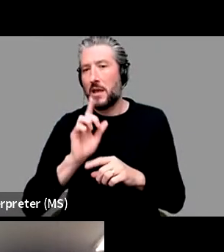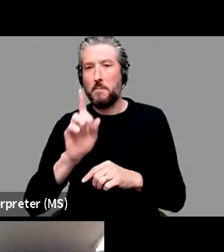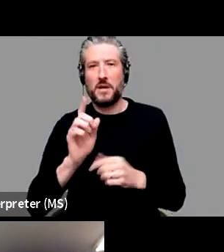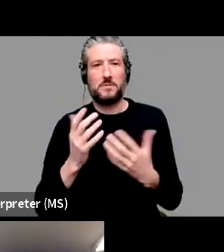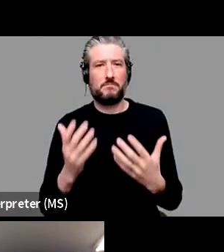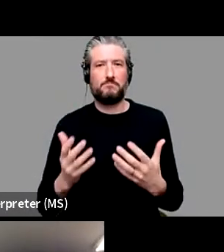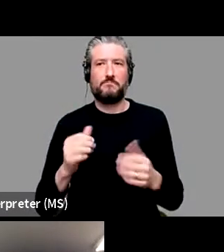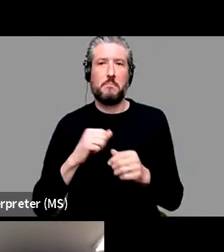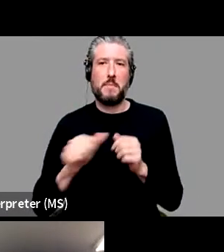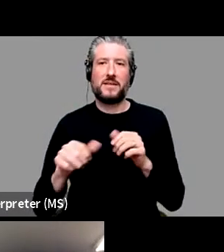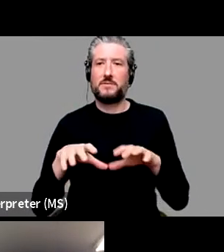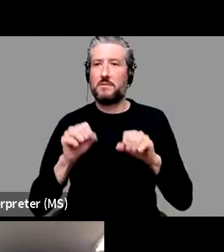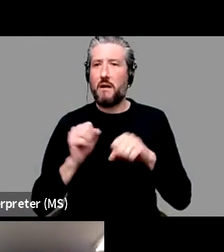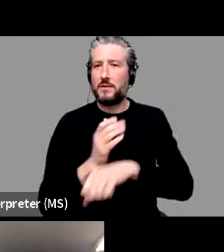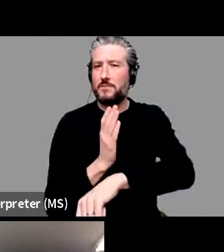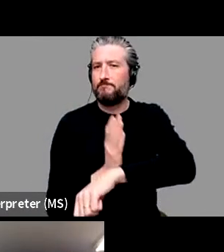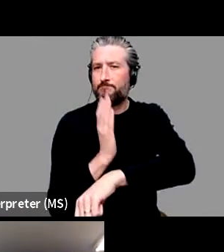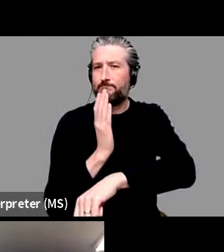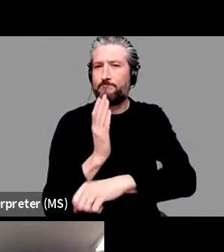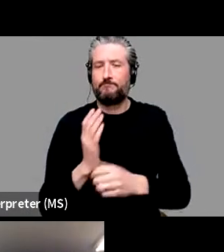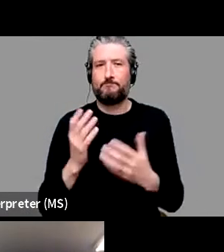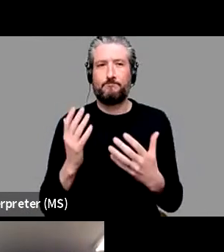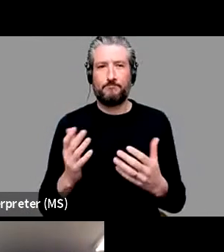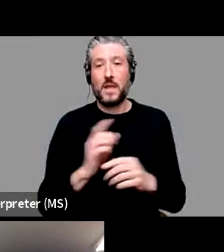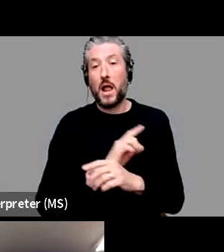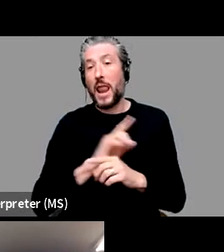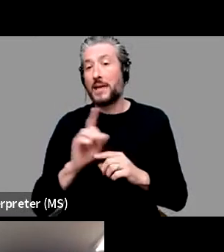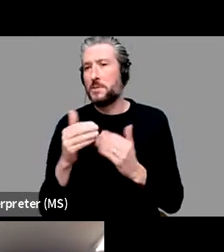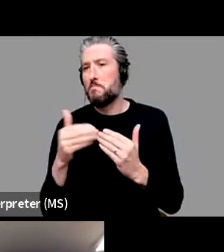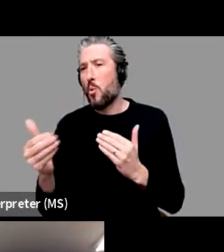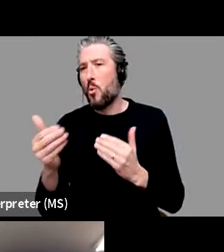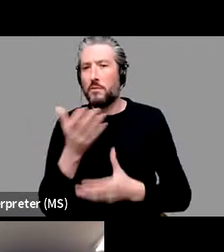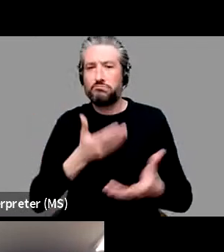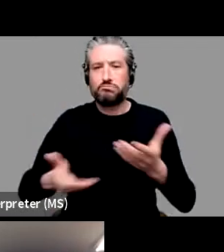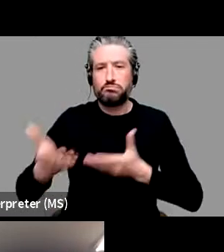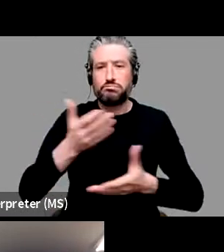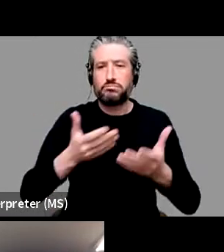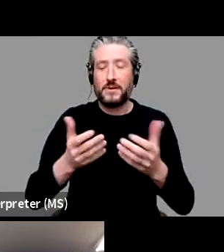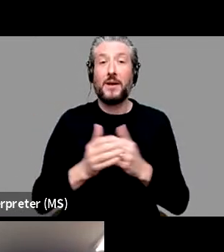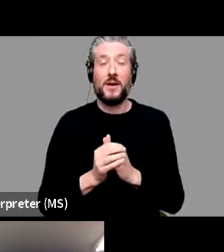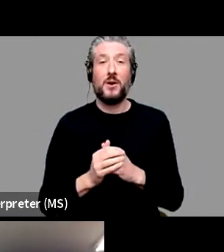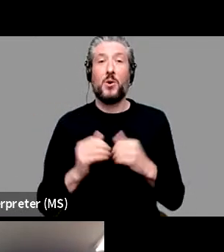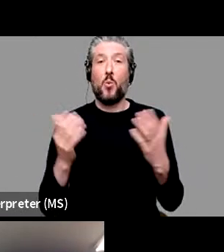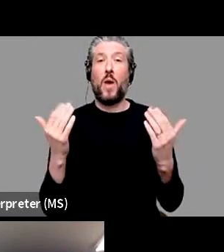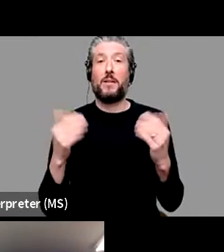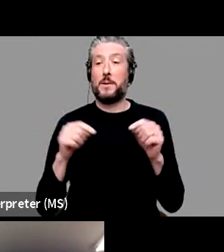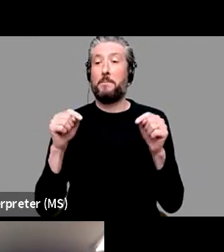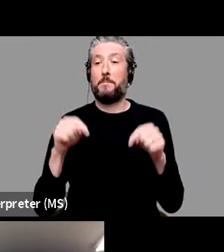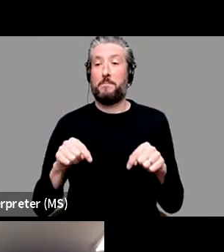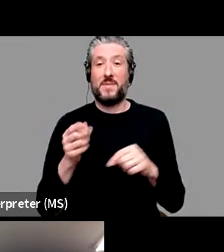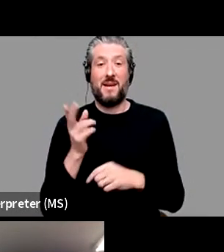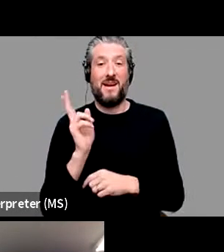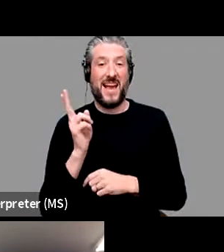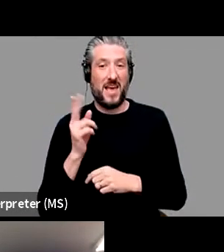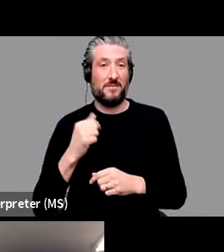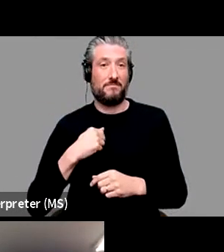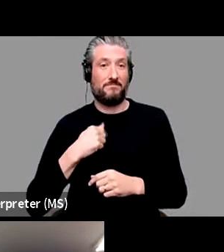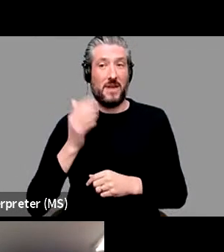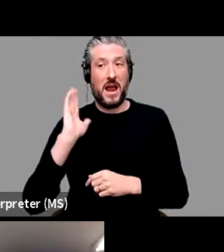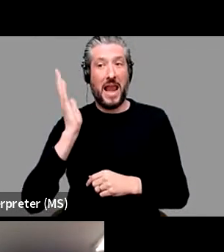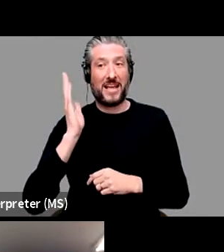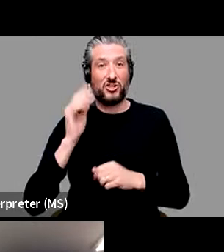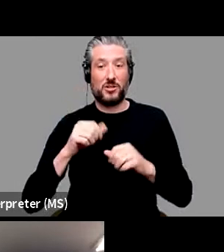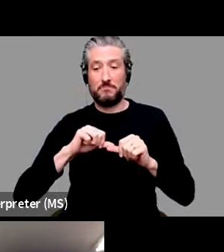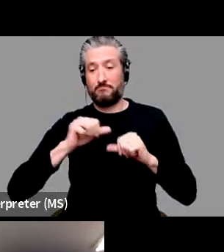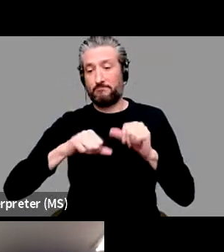can have a nice long discussion period. So anyways, welcome back to the Birmingham lectures. It's a real pleasure to be here with you guys all. This is our